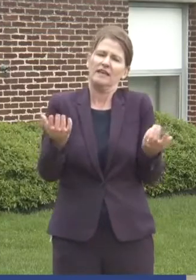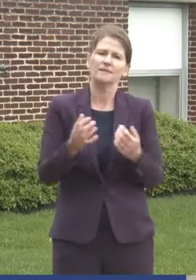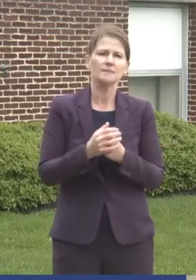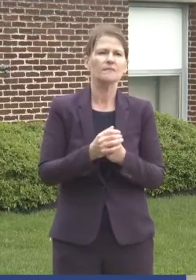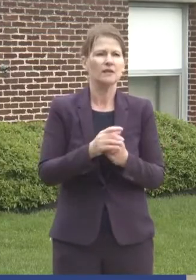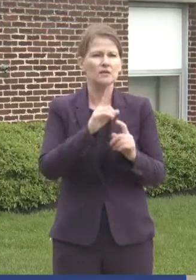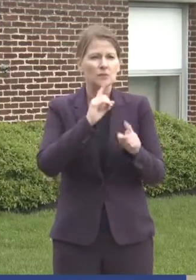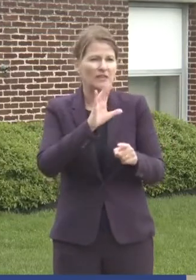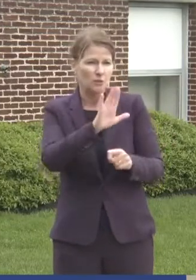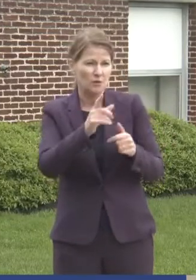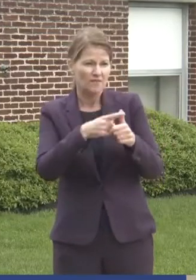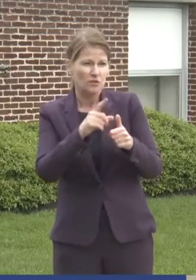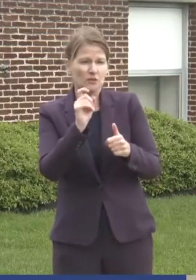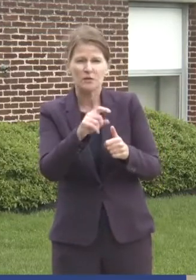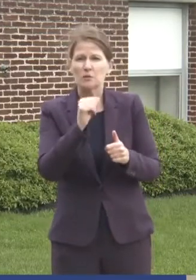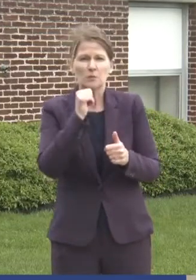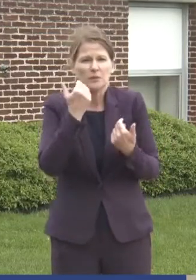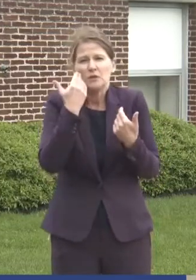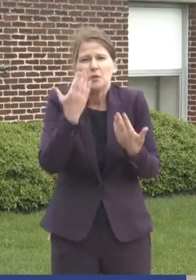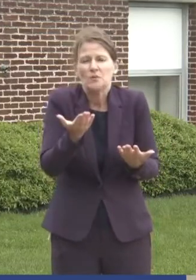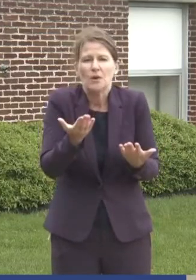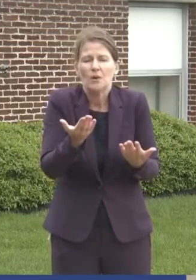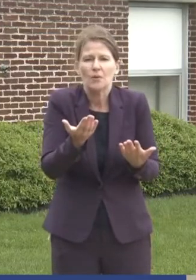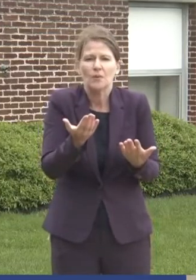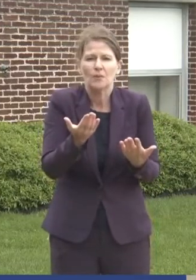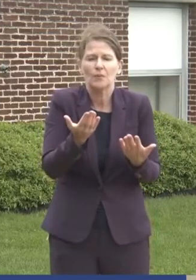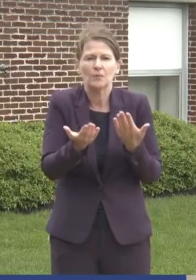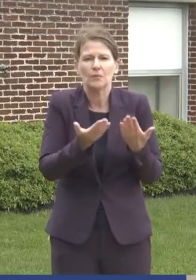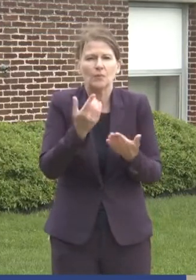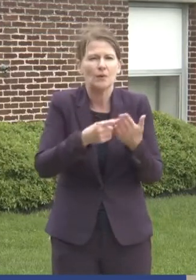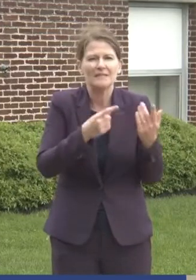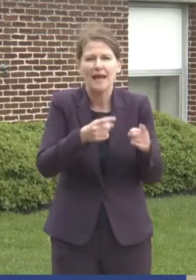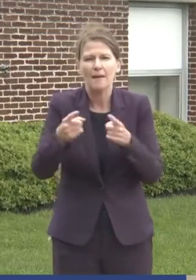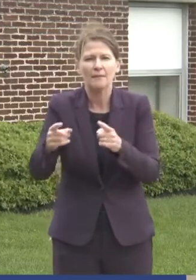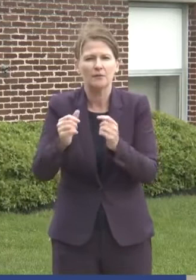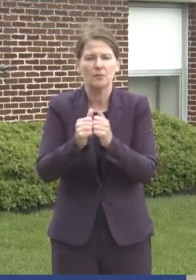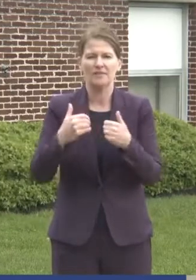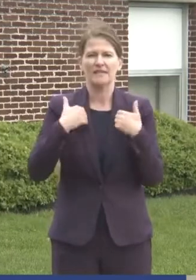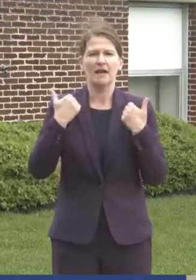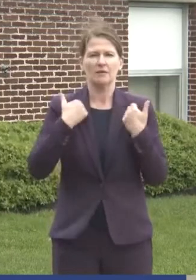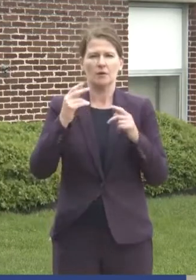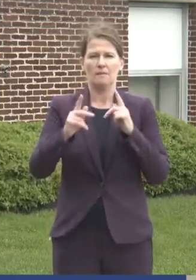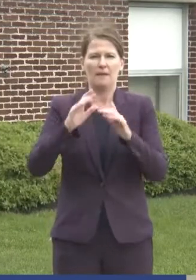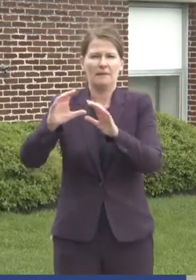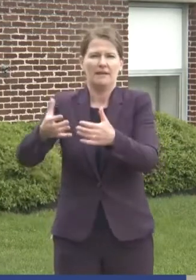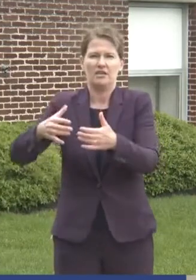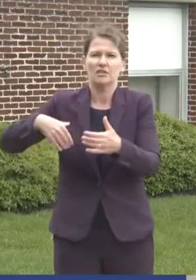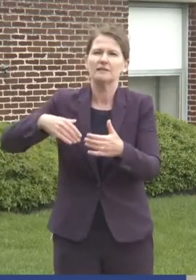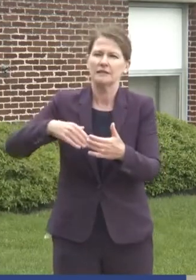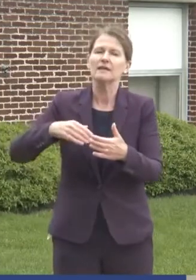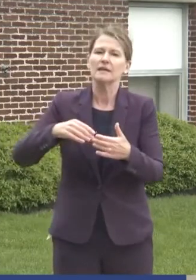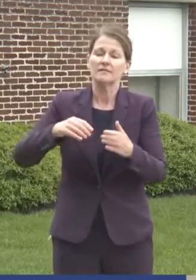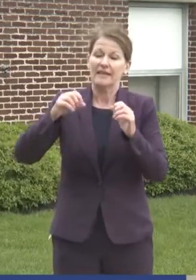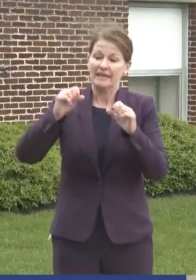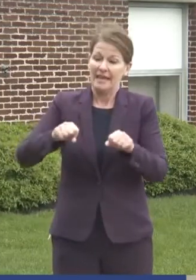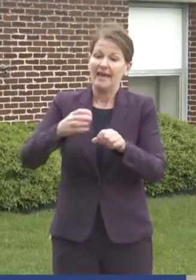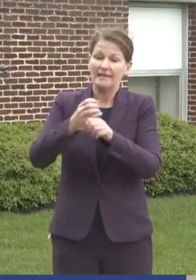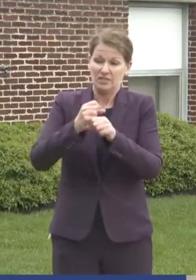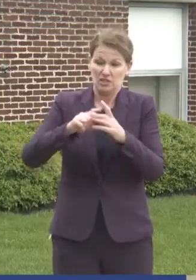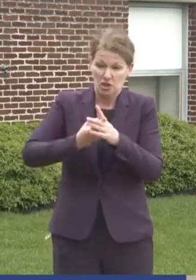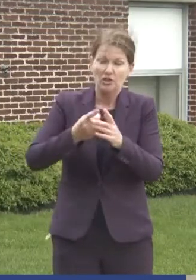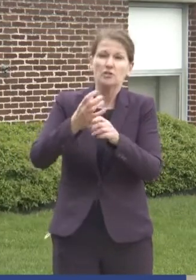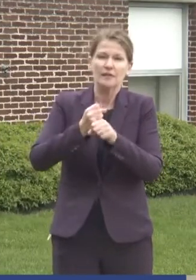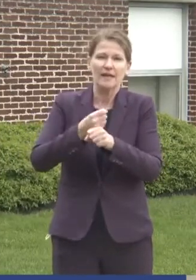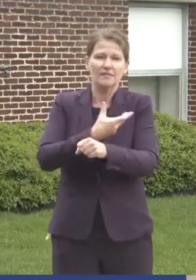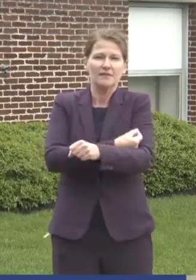the answer the first question we don't at this point know what's happening with with the younger population. They were eligible as of three days